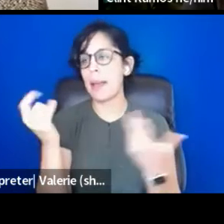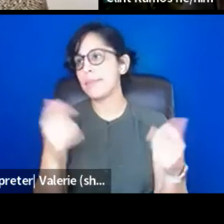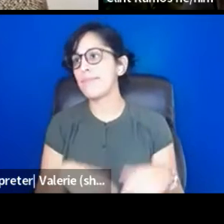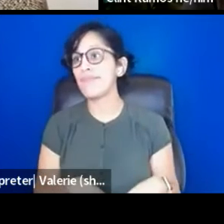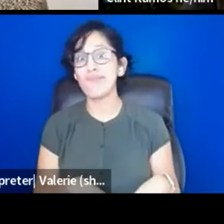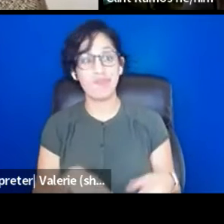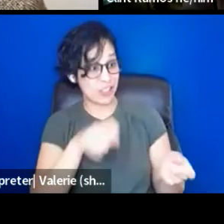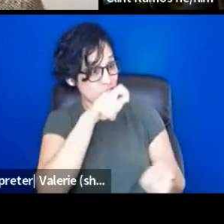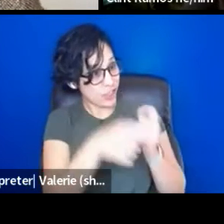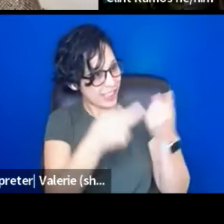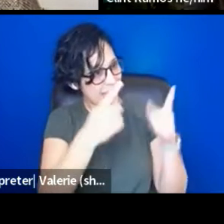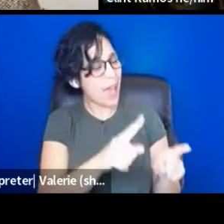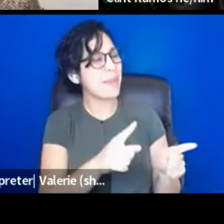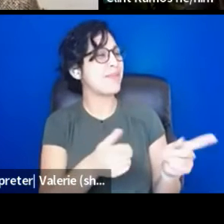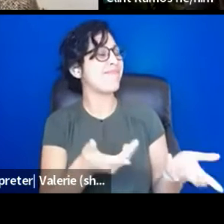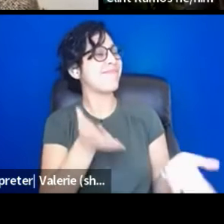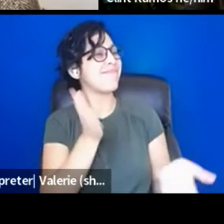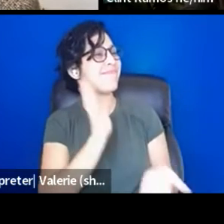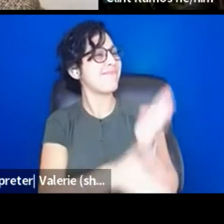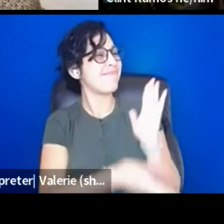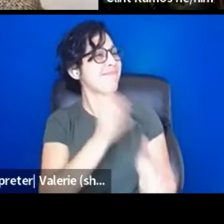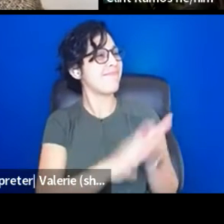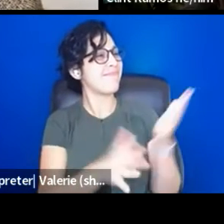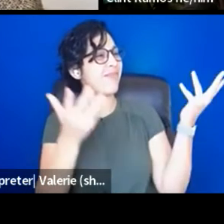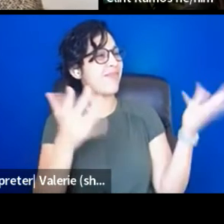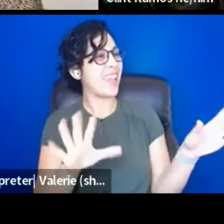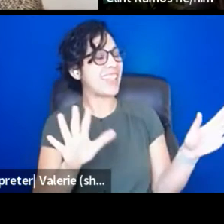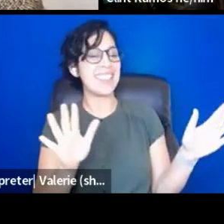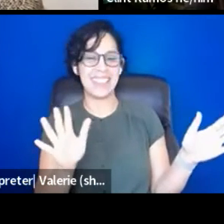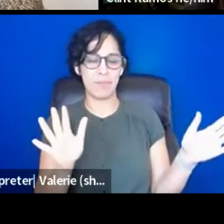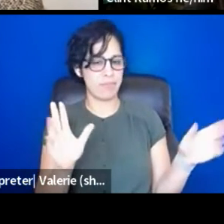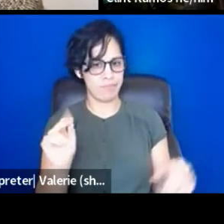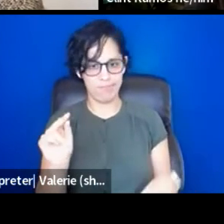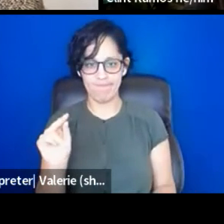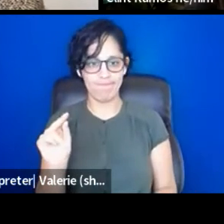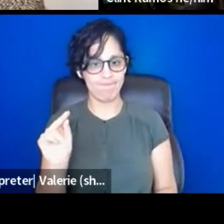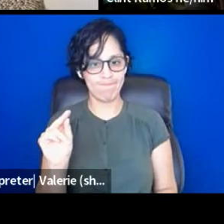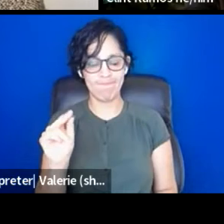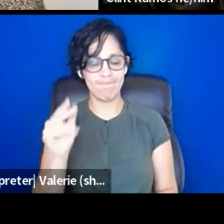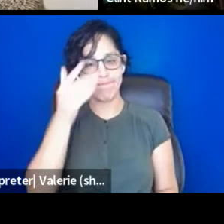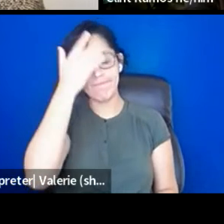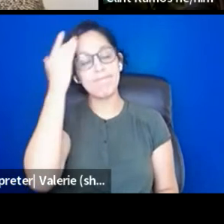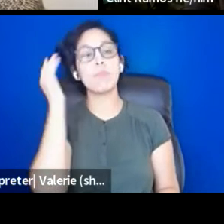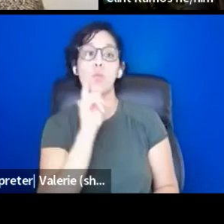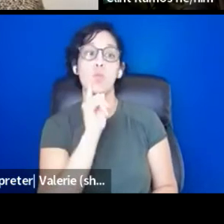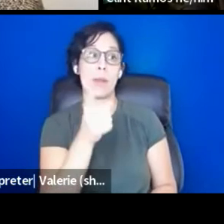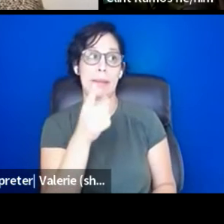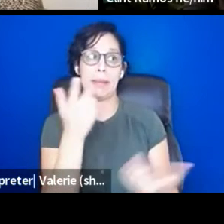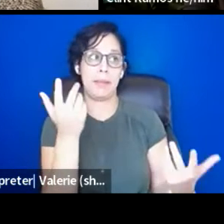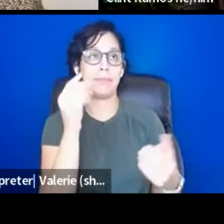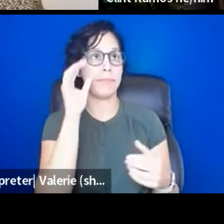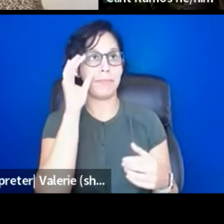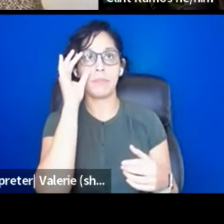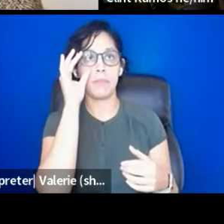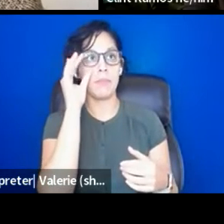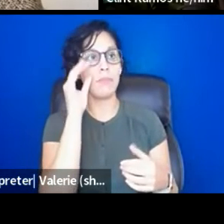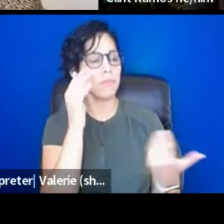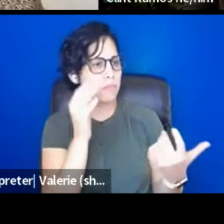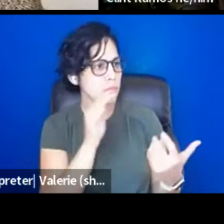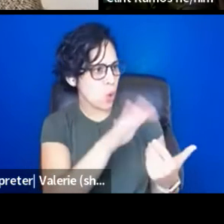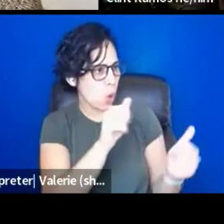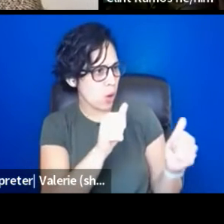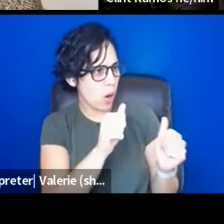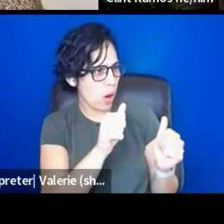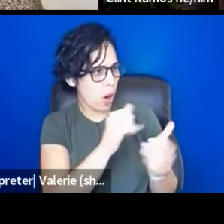make these changes and then you just walk away and you're all set. In theory, you will be listening to your artists.